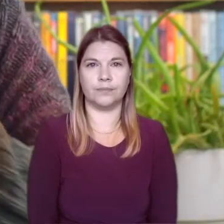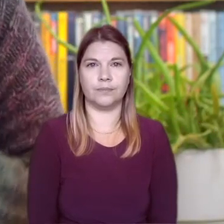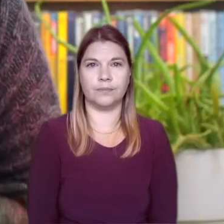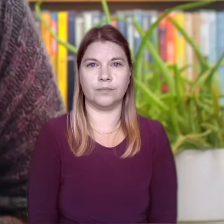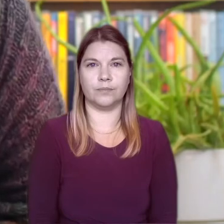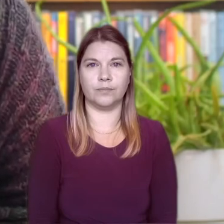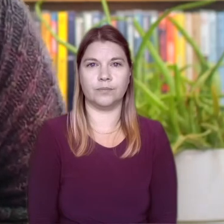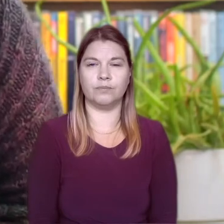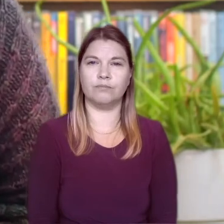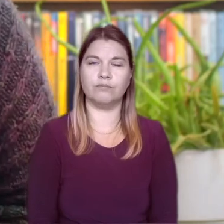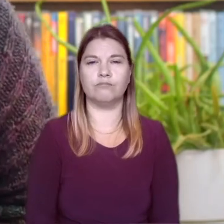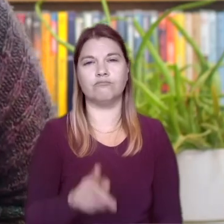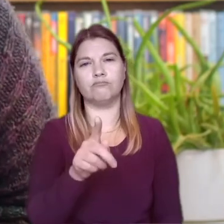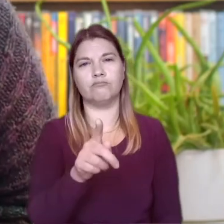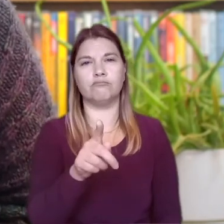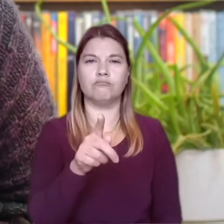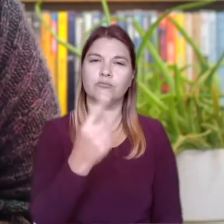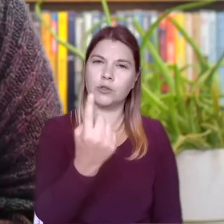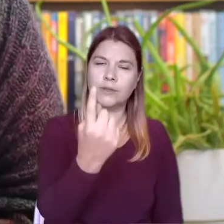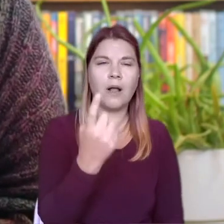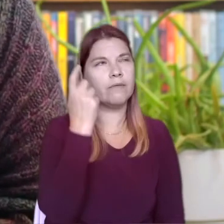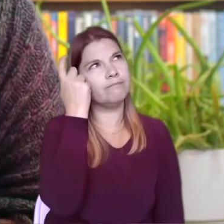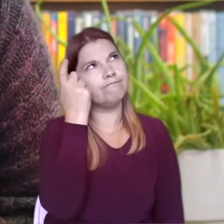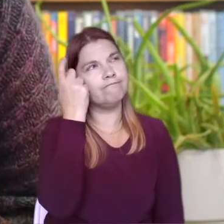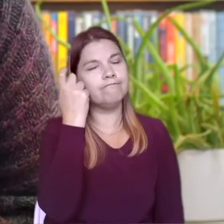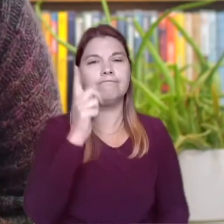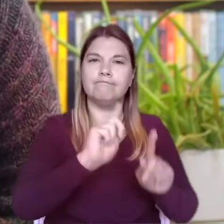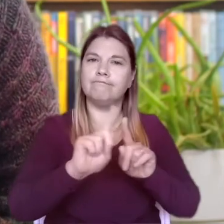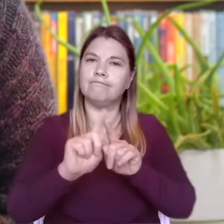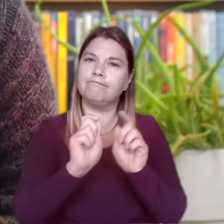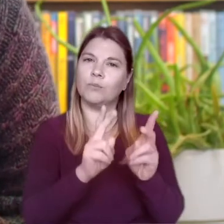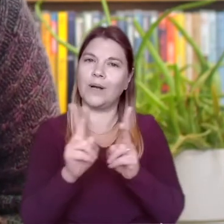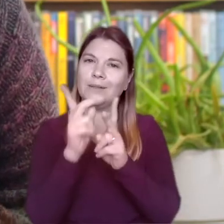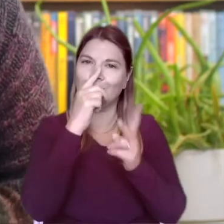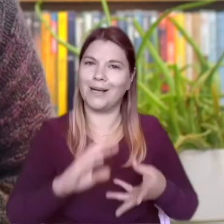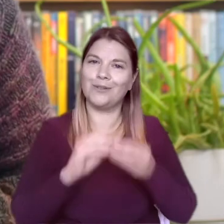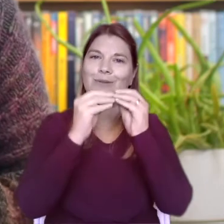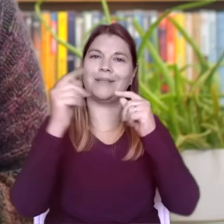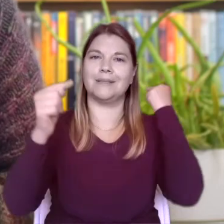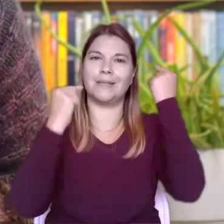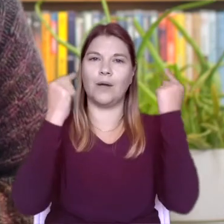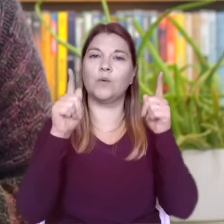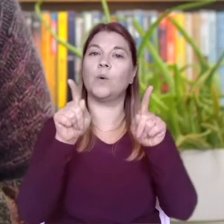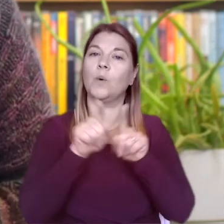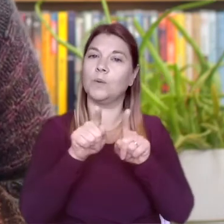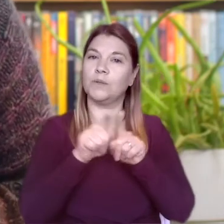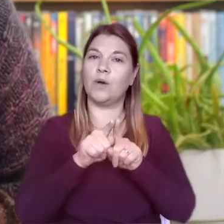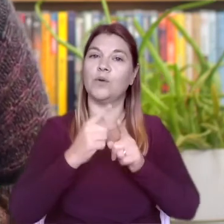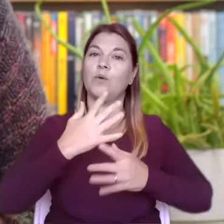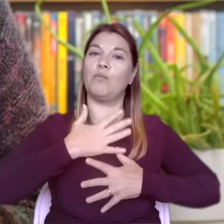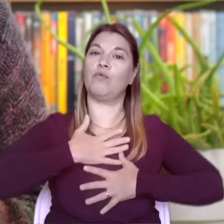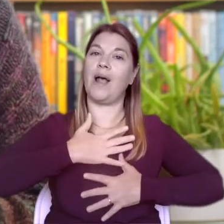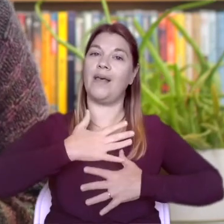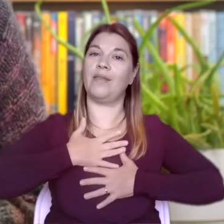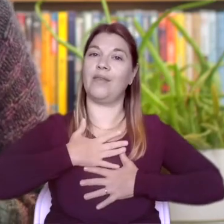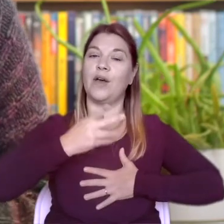what other ways can you think of making sound? now your breath and voice are powerful tools